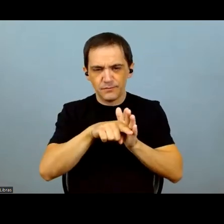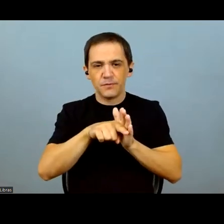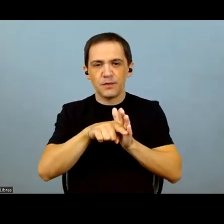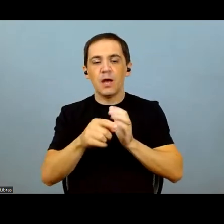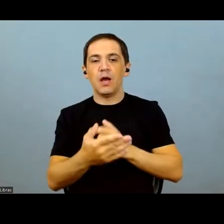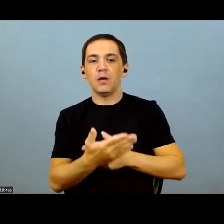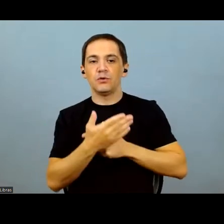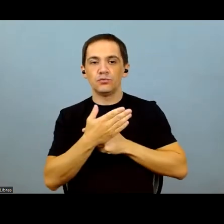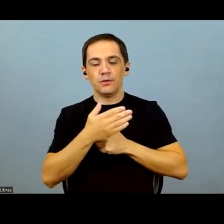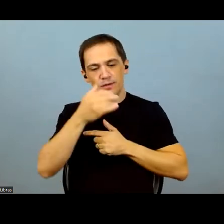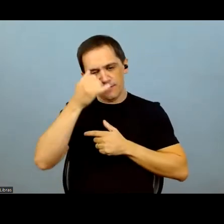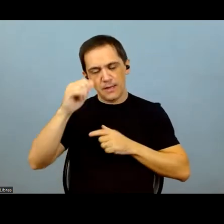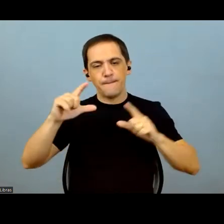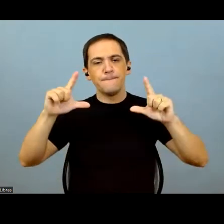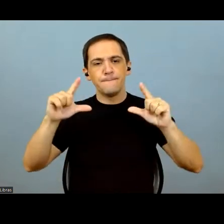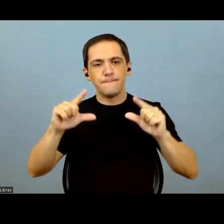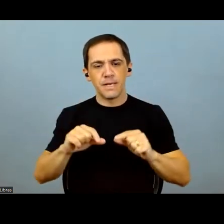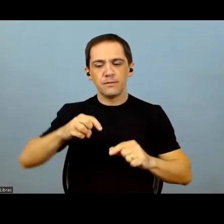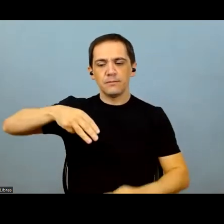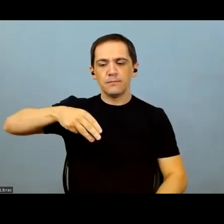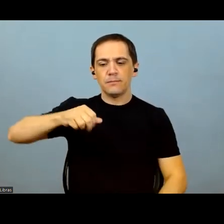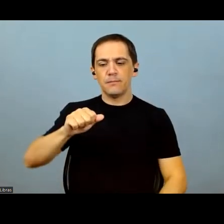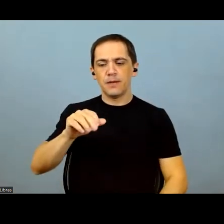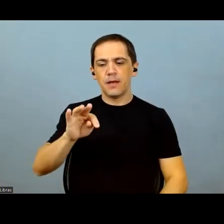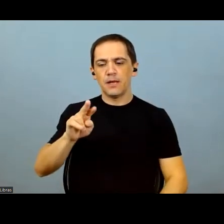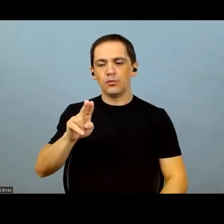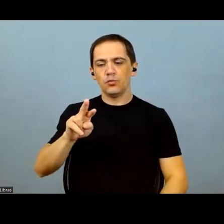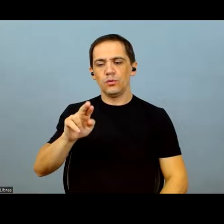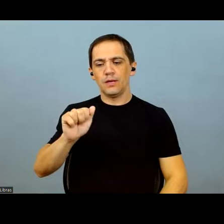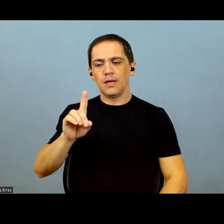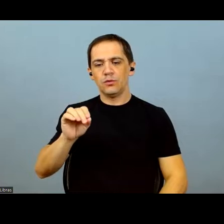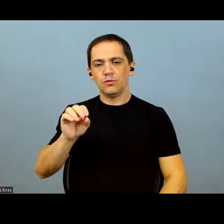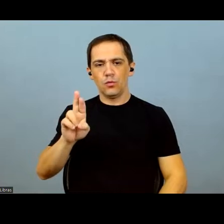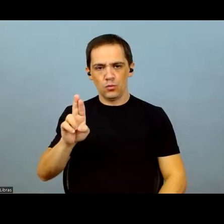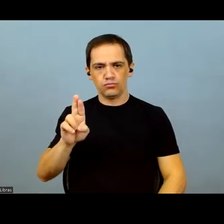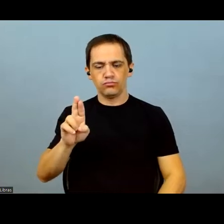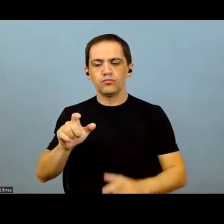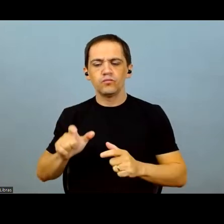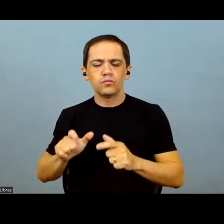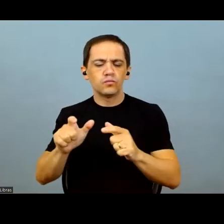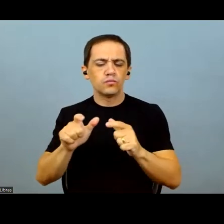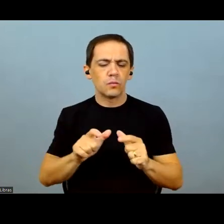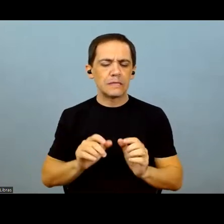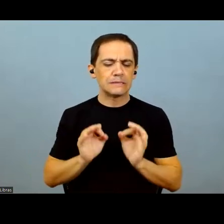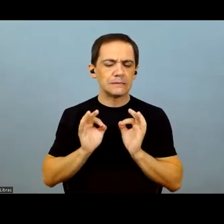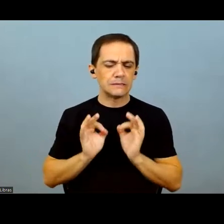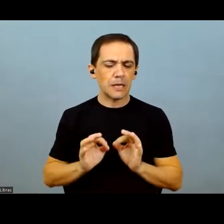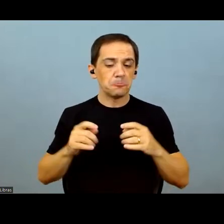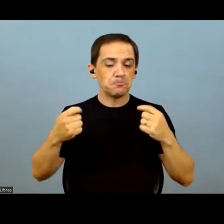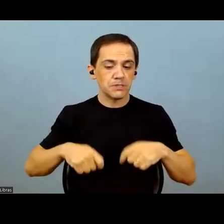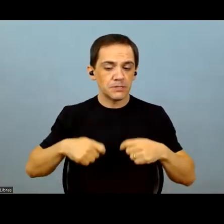and like this will reduce the use of exfoliators and maturing